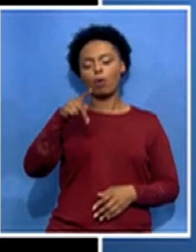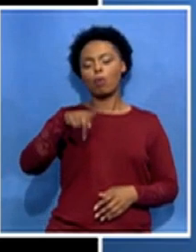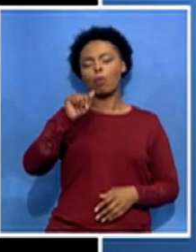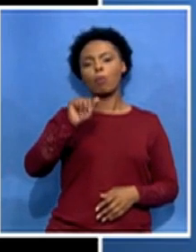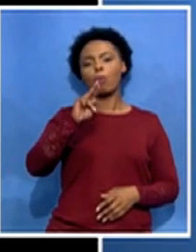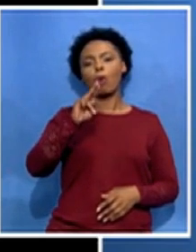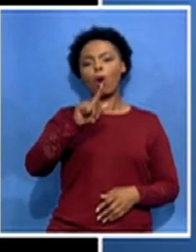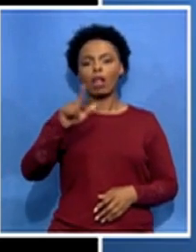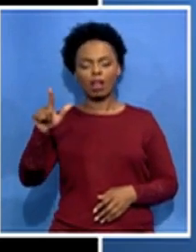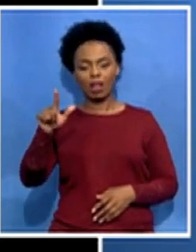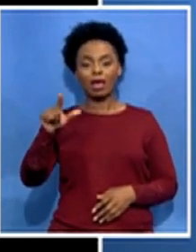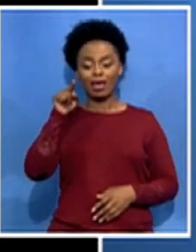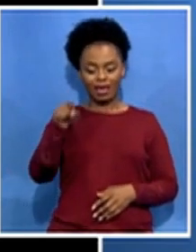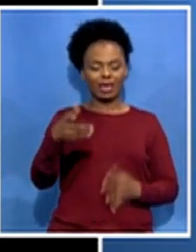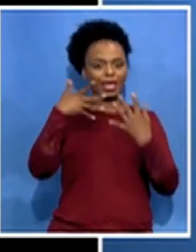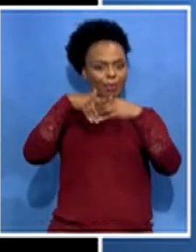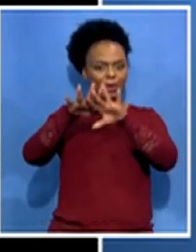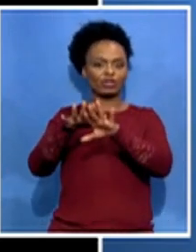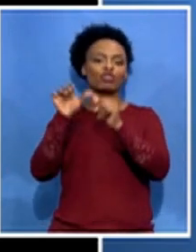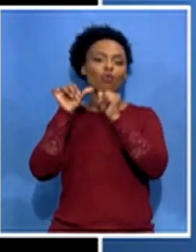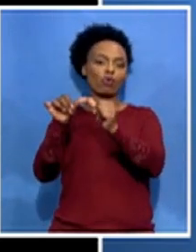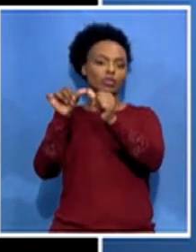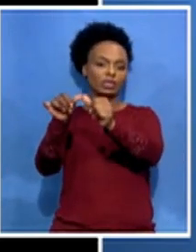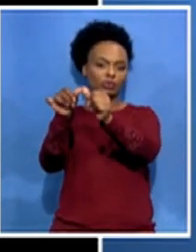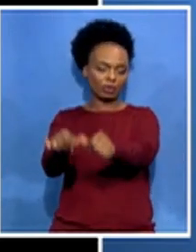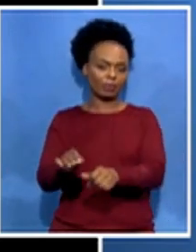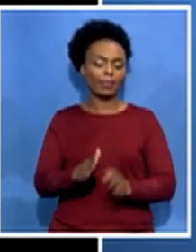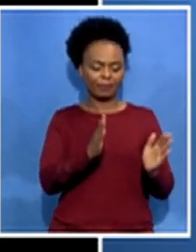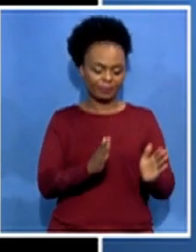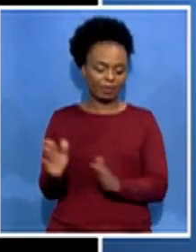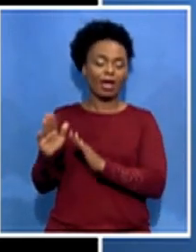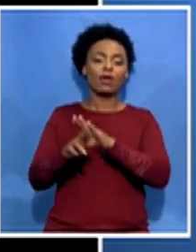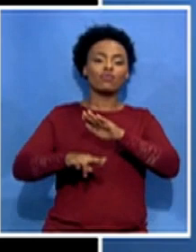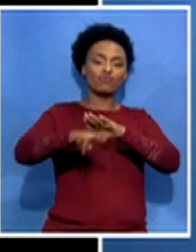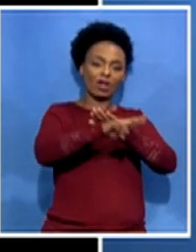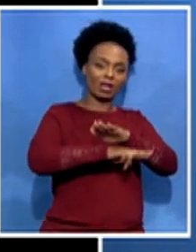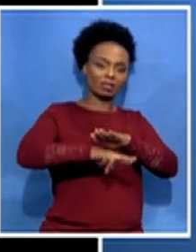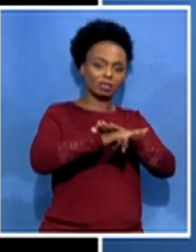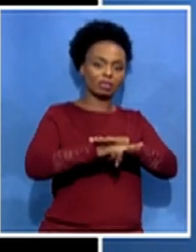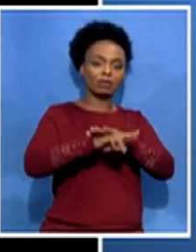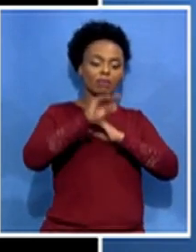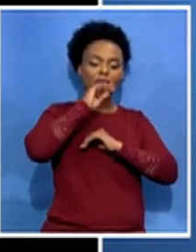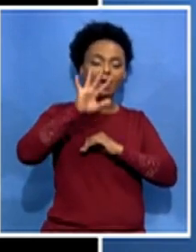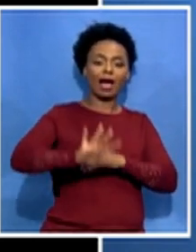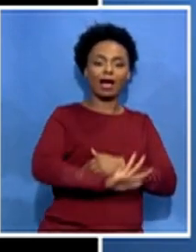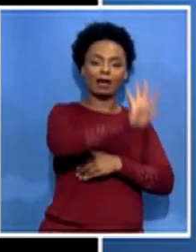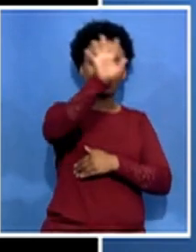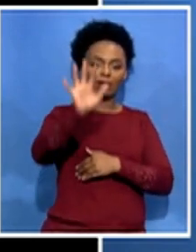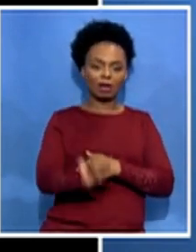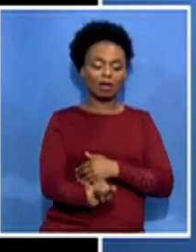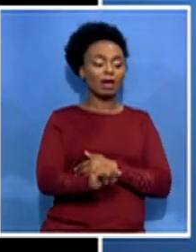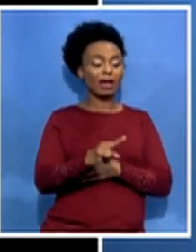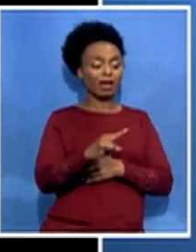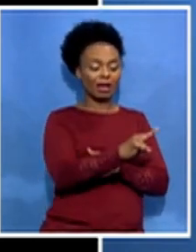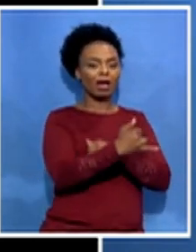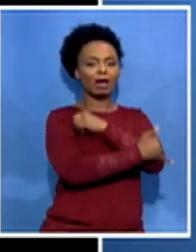in the region itself that is east africa the rwanda is trying to reach out to its neighbor in